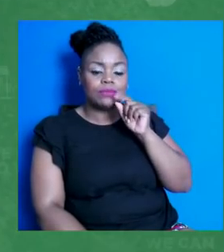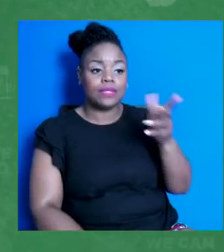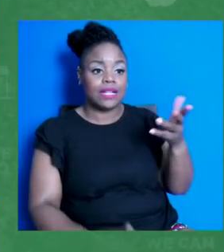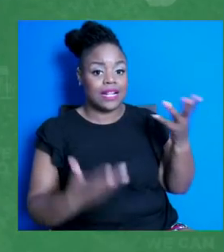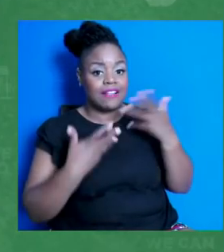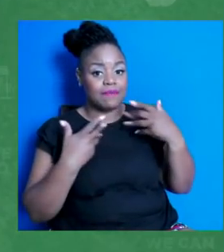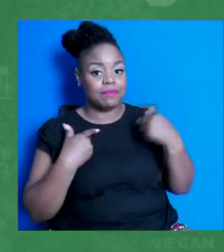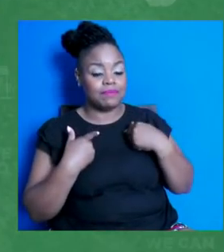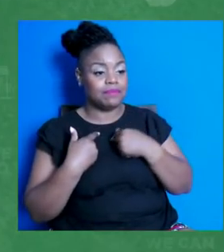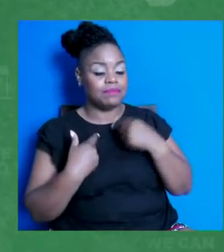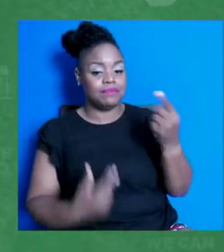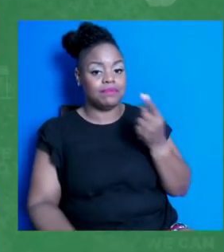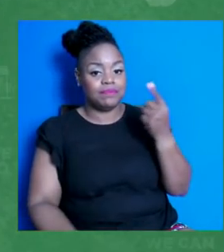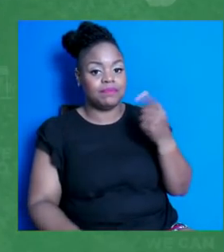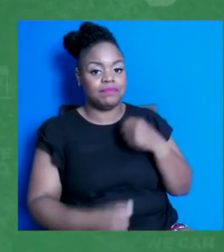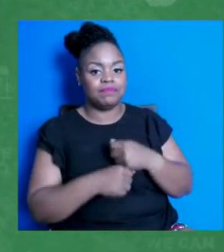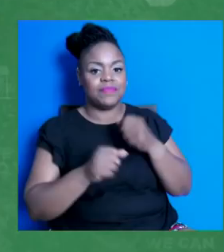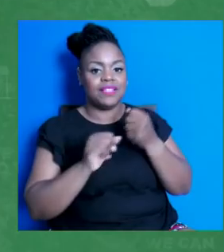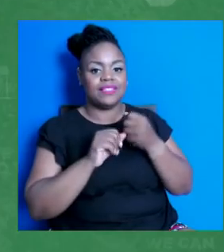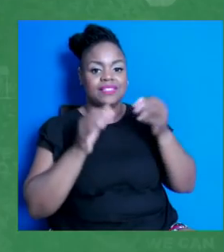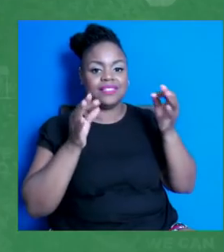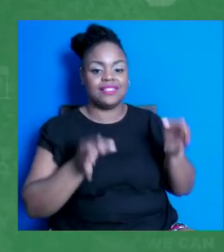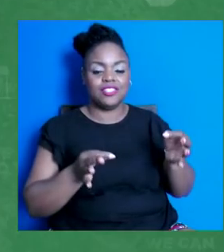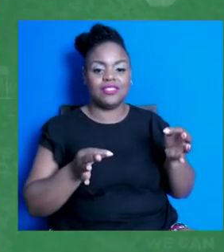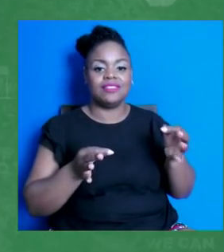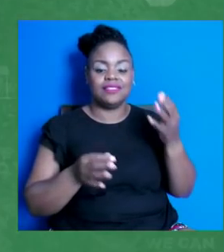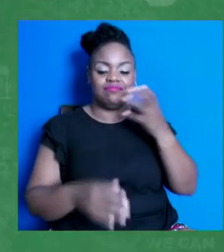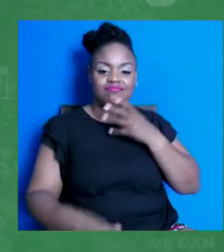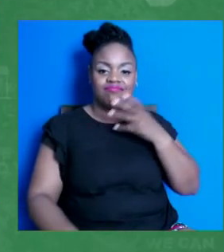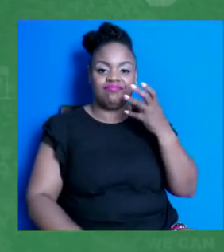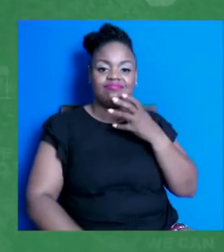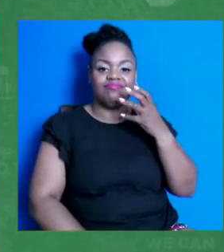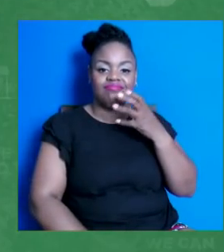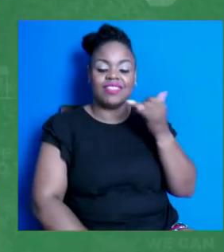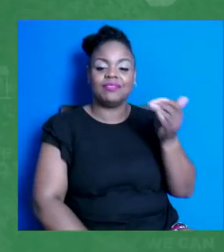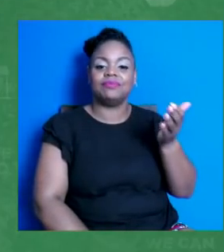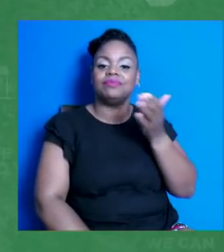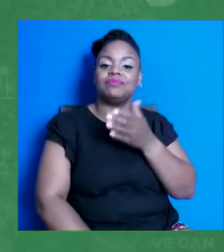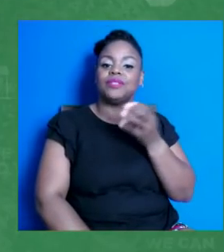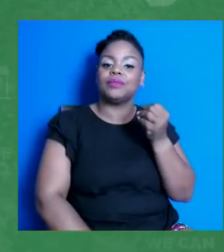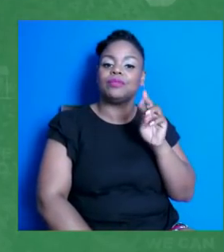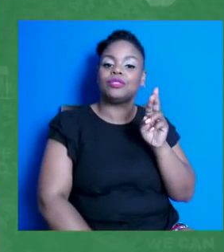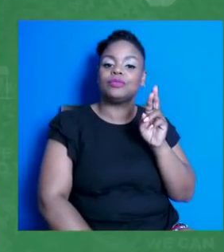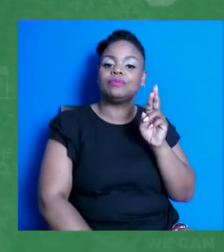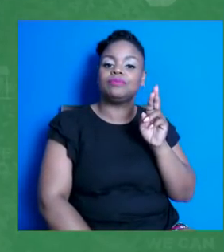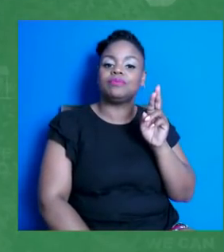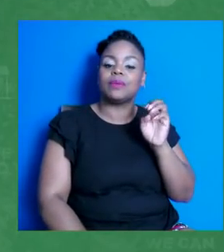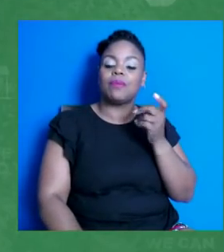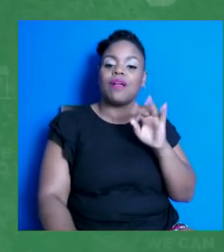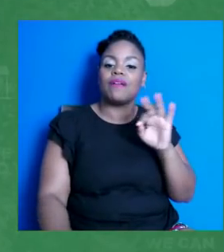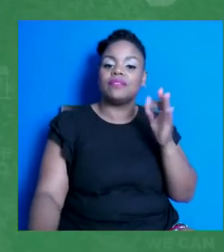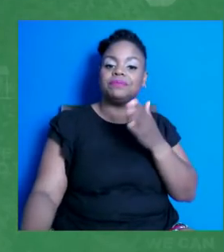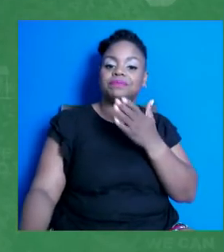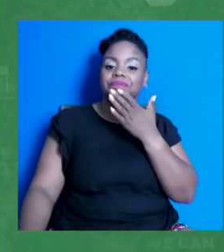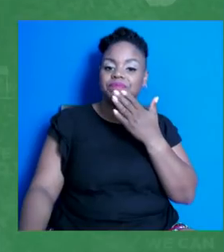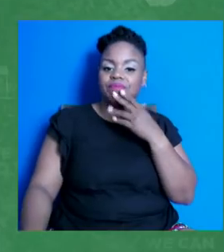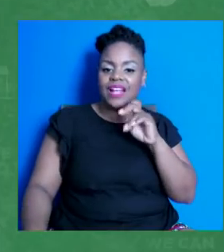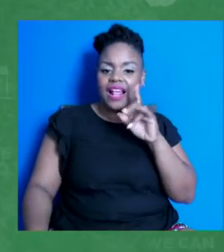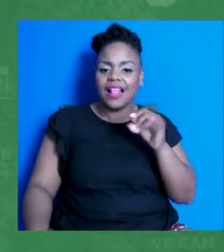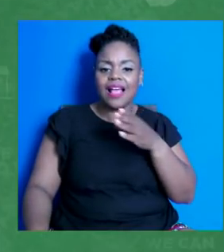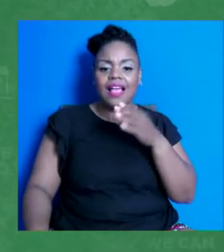mind up. Terrific. I like that. Back to you, Mr. Amhoff. Thank you, Dr. Fauci. And thank you, Kelly. V, how are you doing?